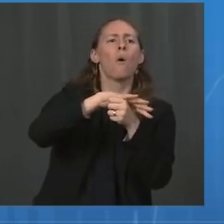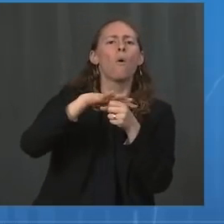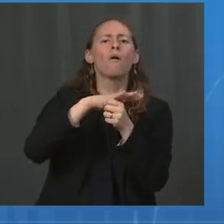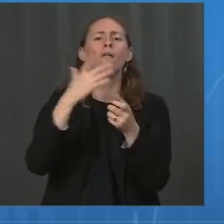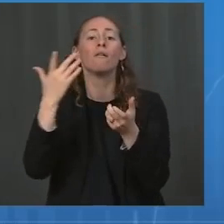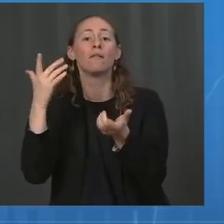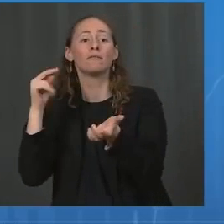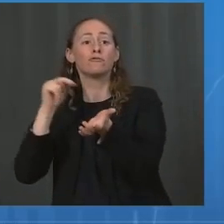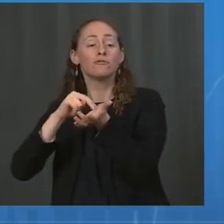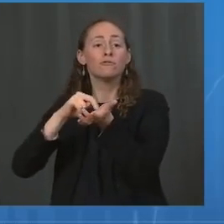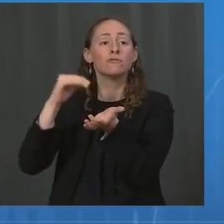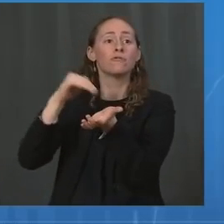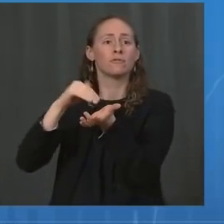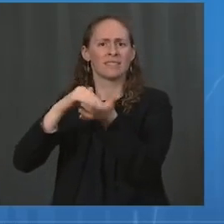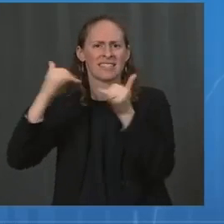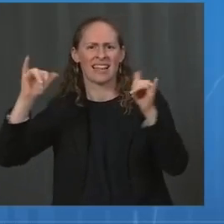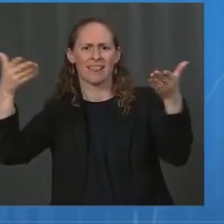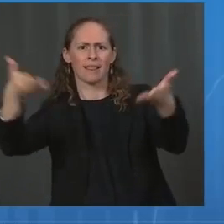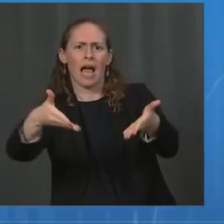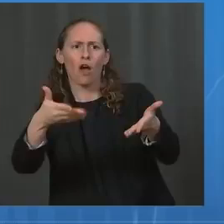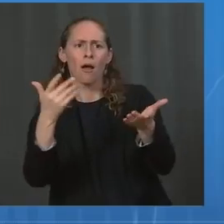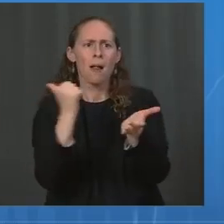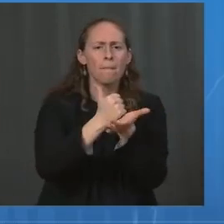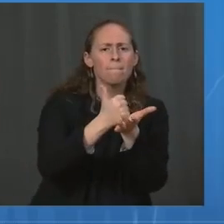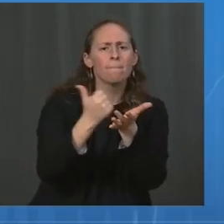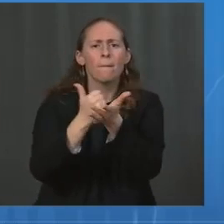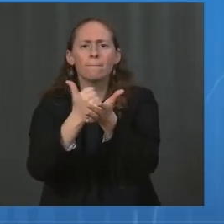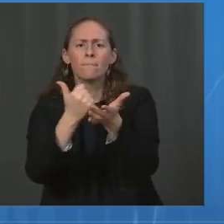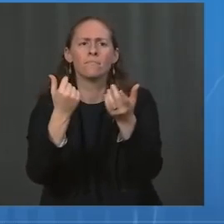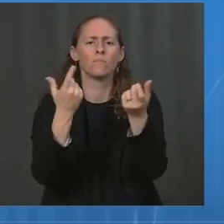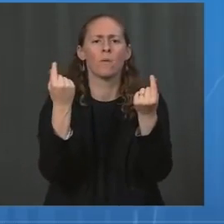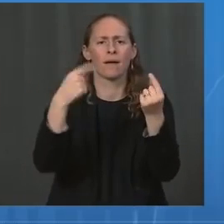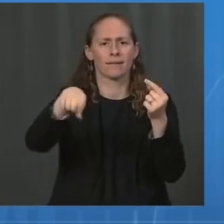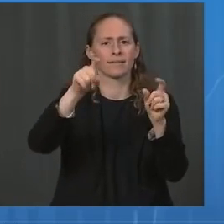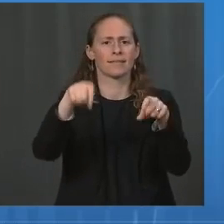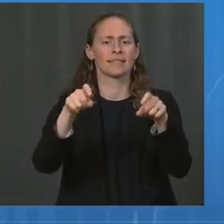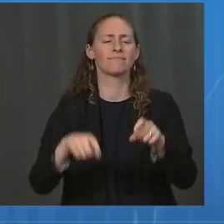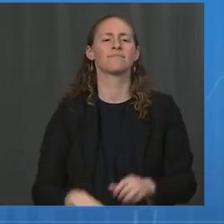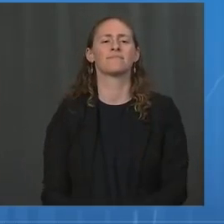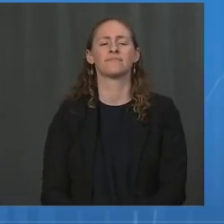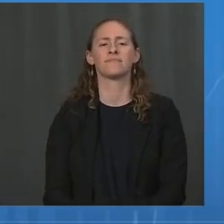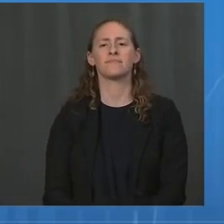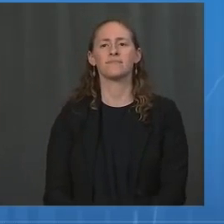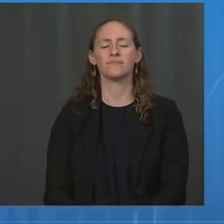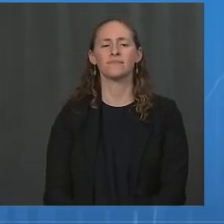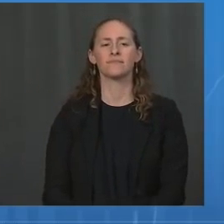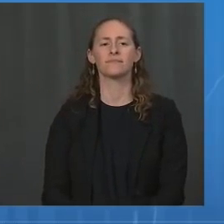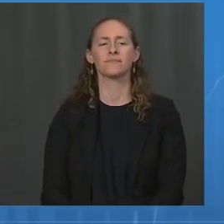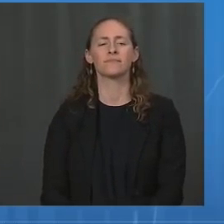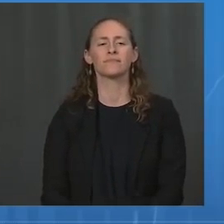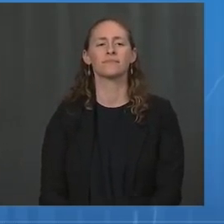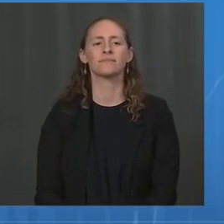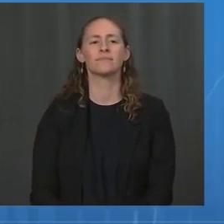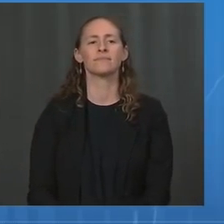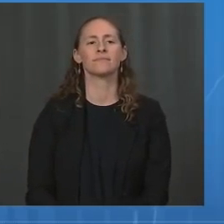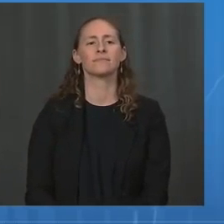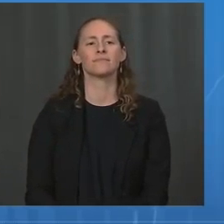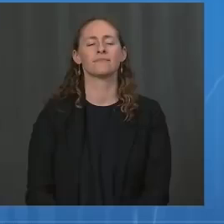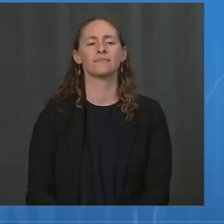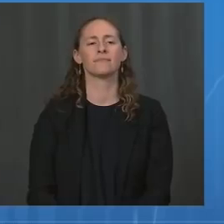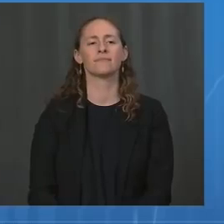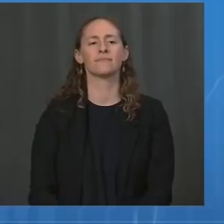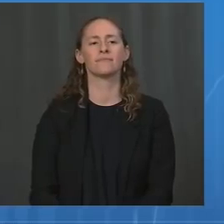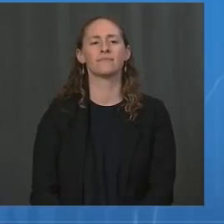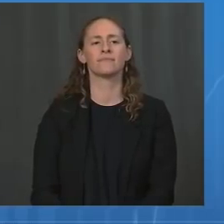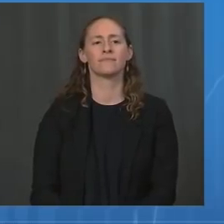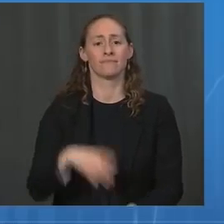We are providing critical clinical care, conducting patient movement to relieve strained hospitals, and continuing to